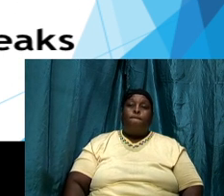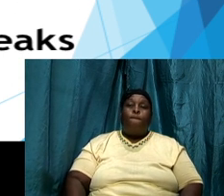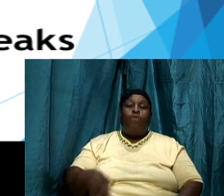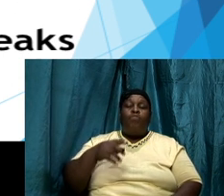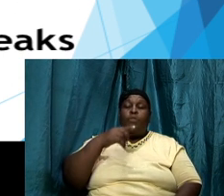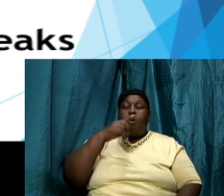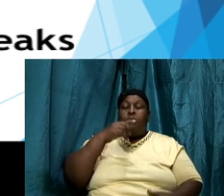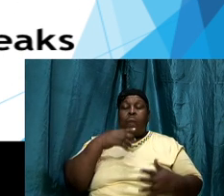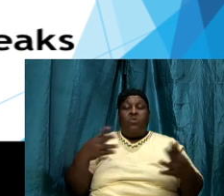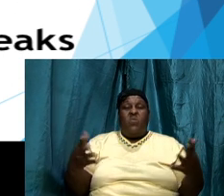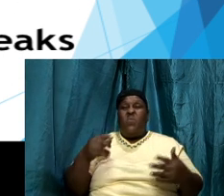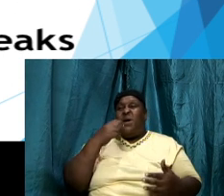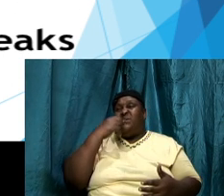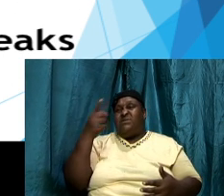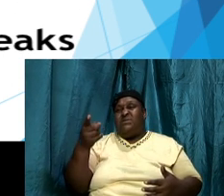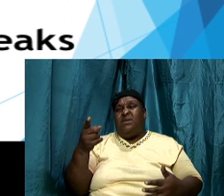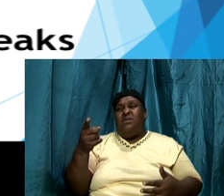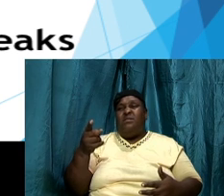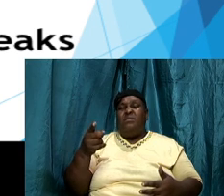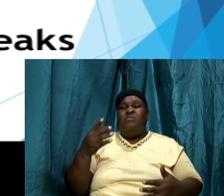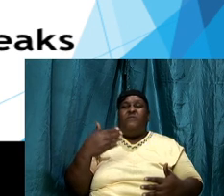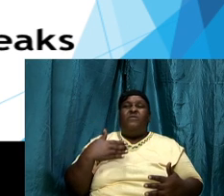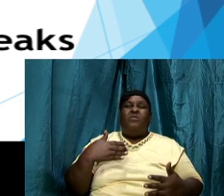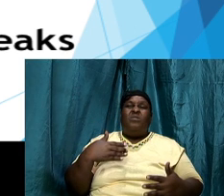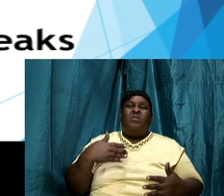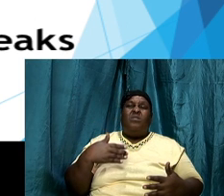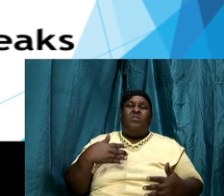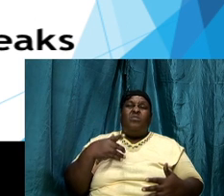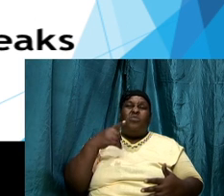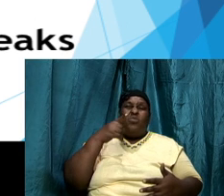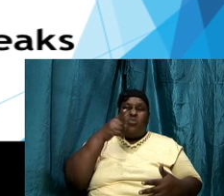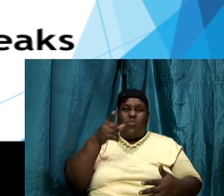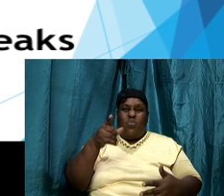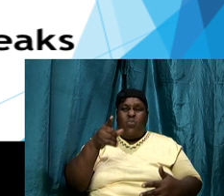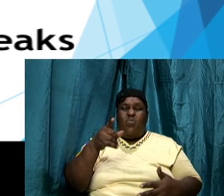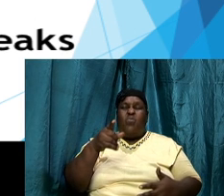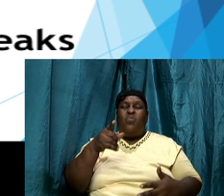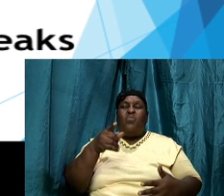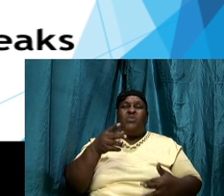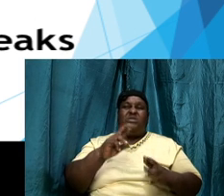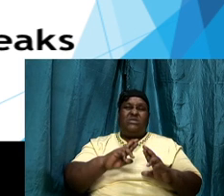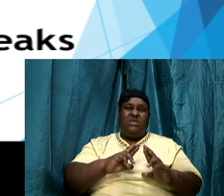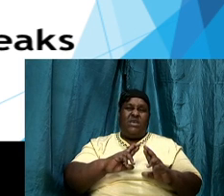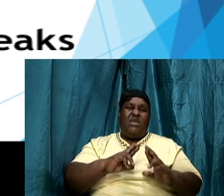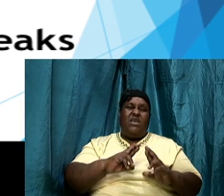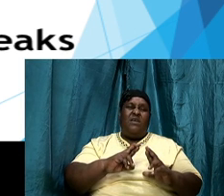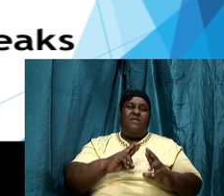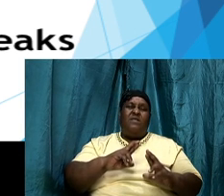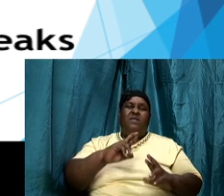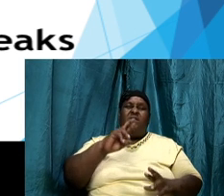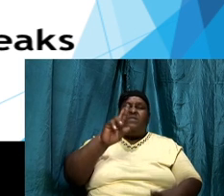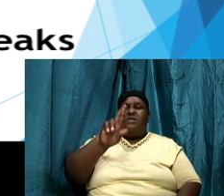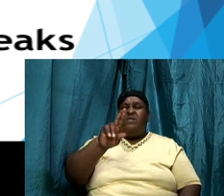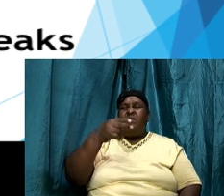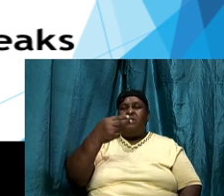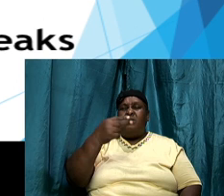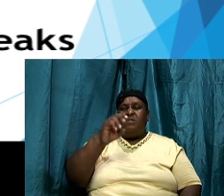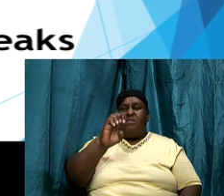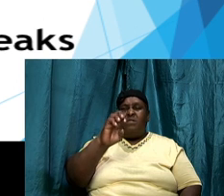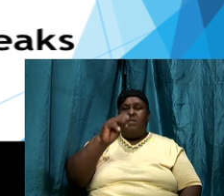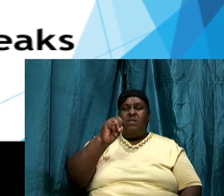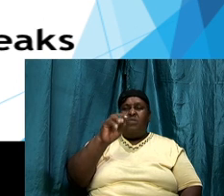said summing that off you will receive the word that you need from God